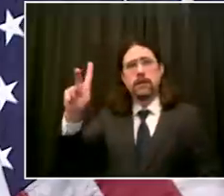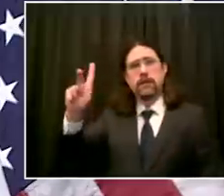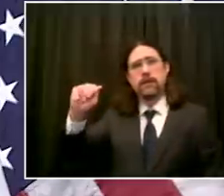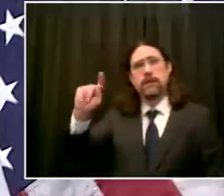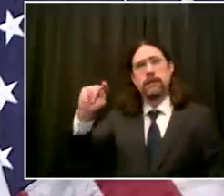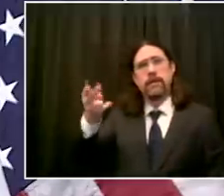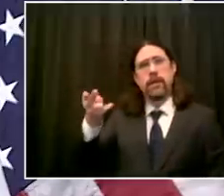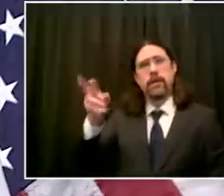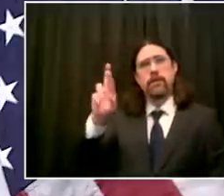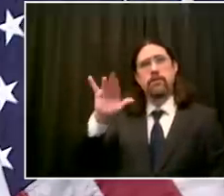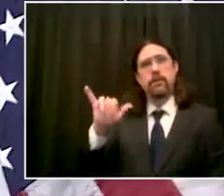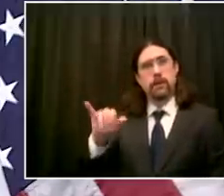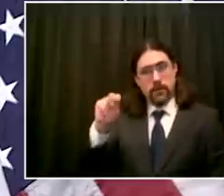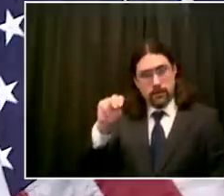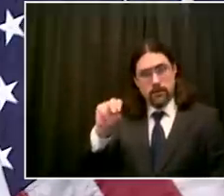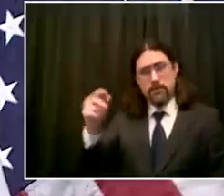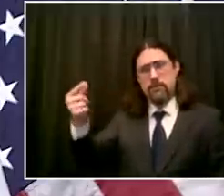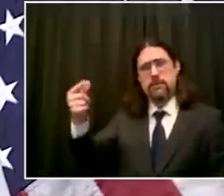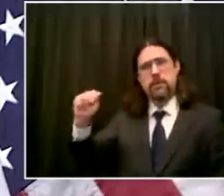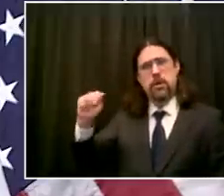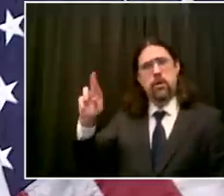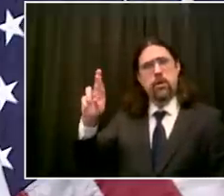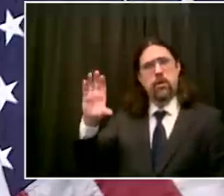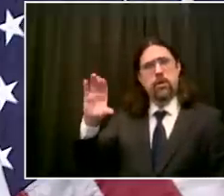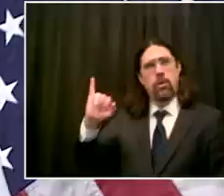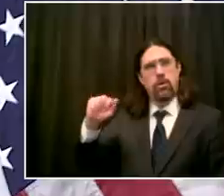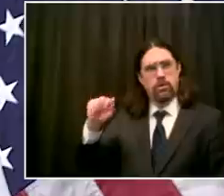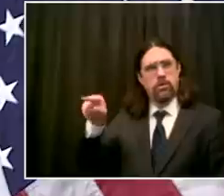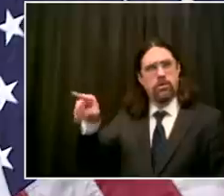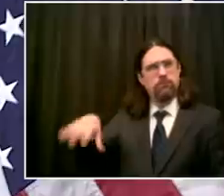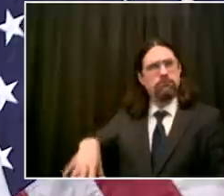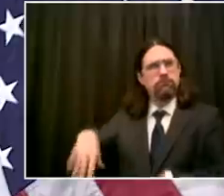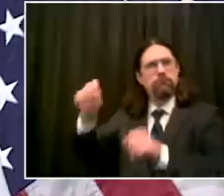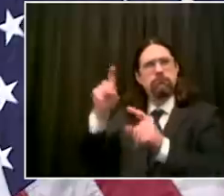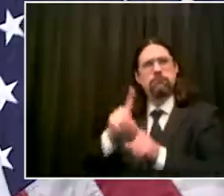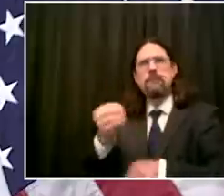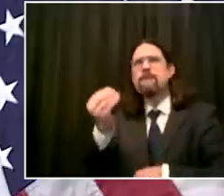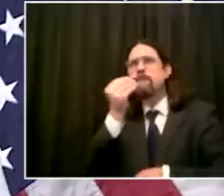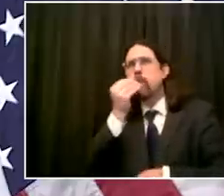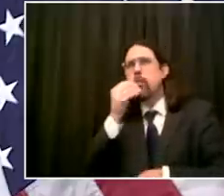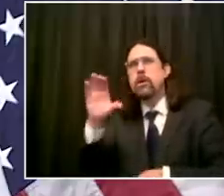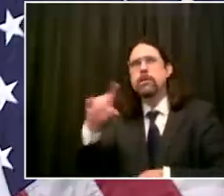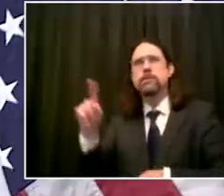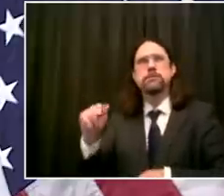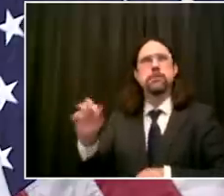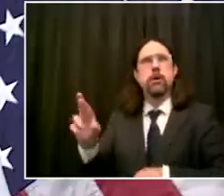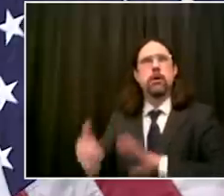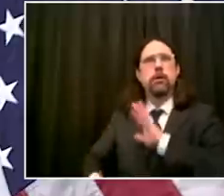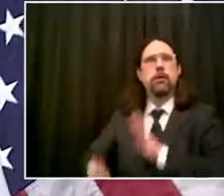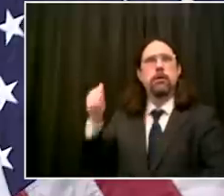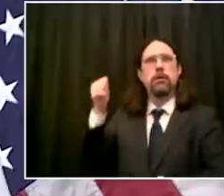want to know about and we want to fix it right away next we have james from pix11